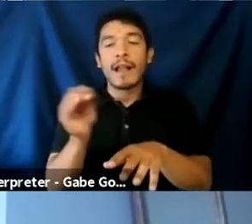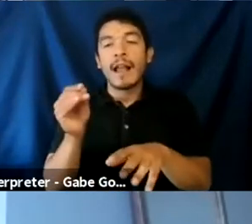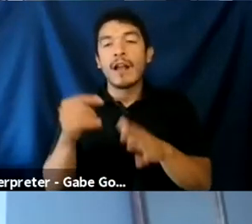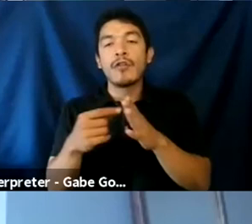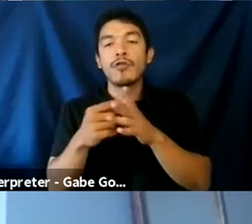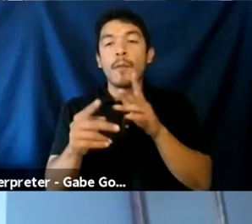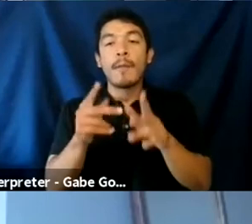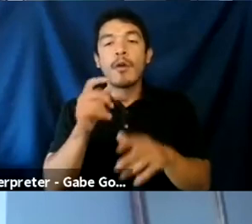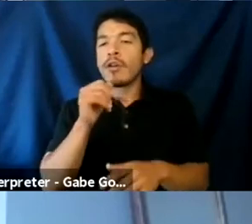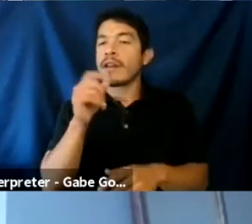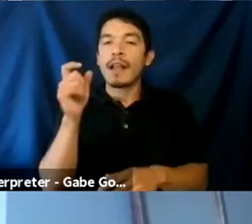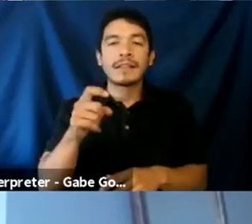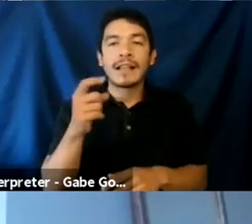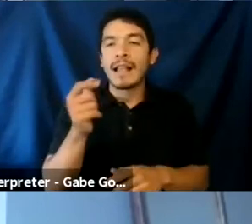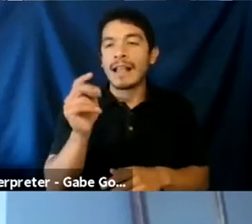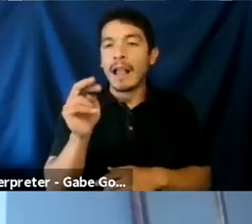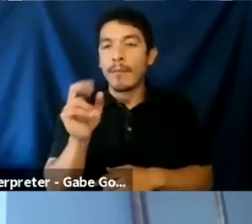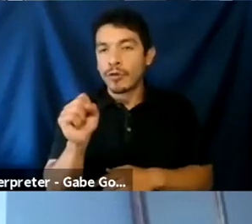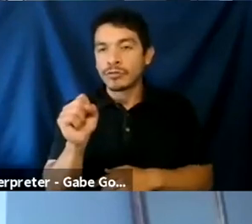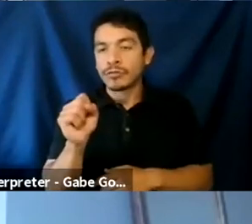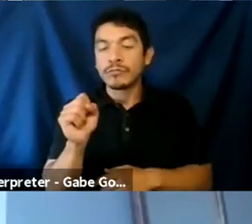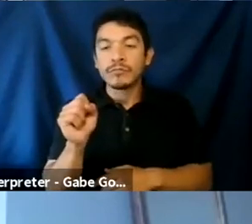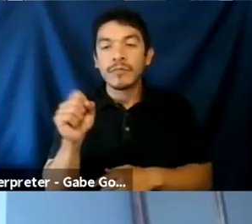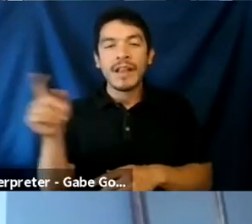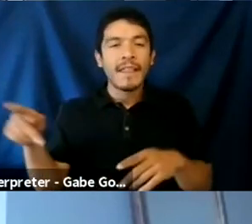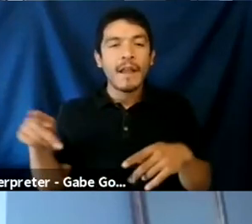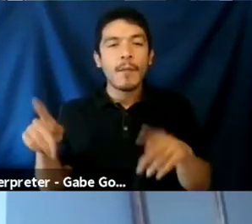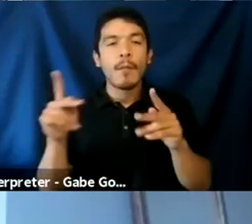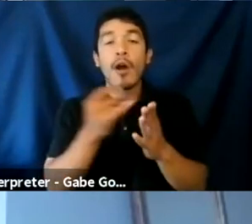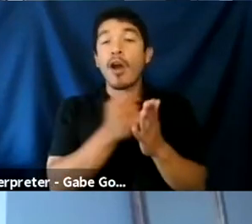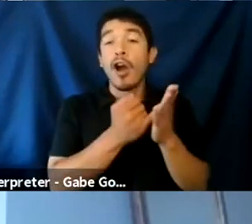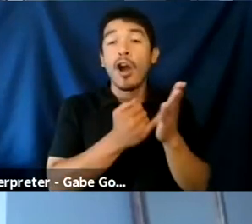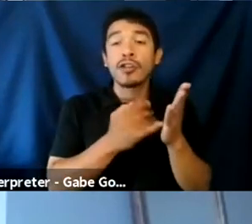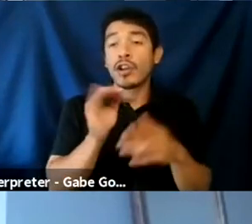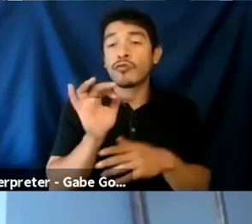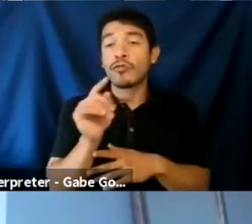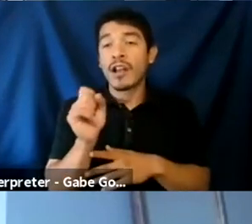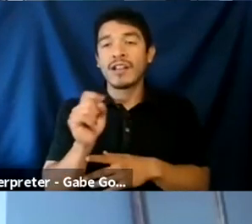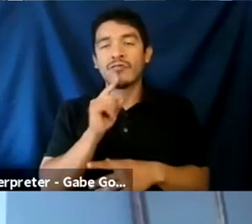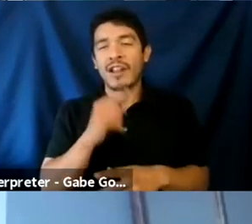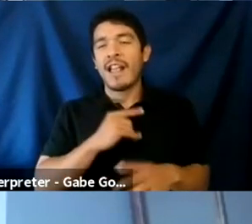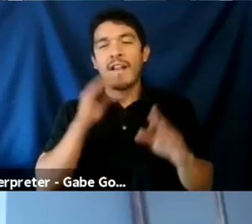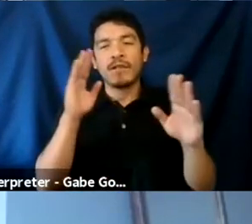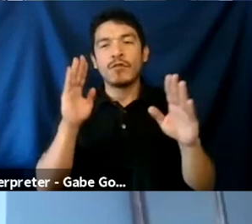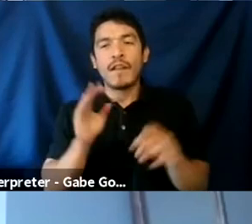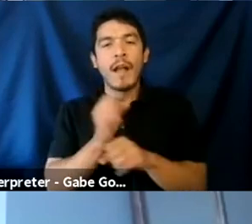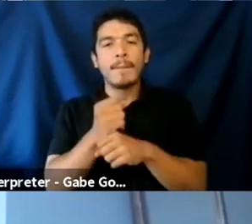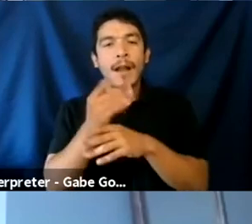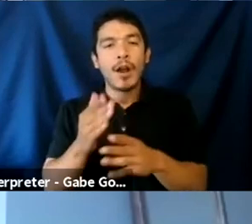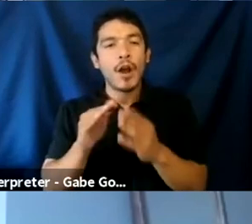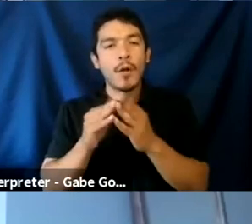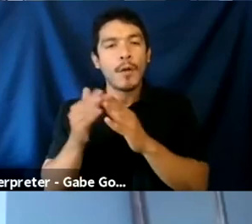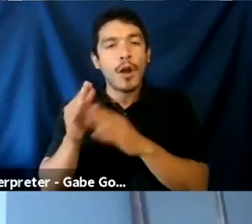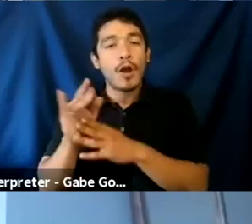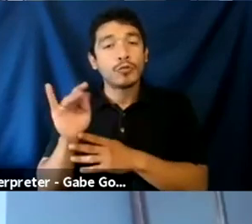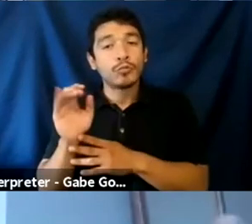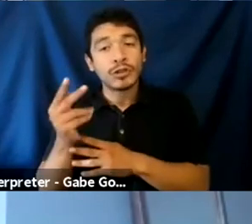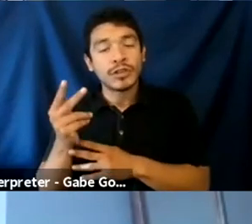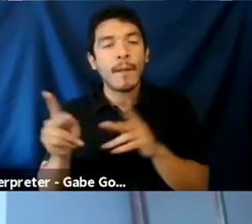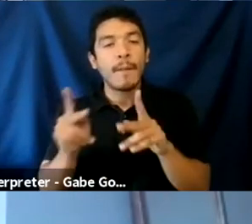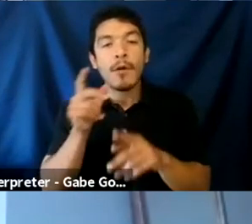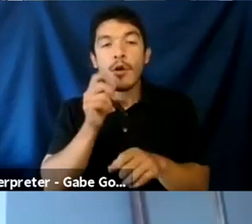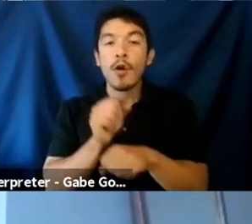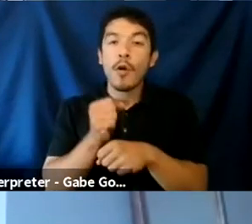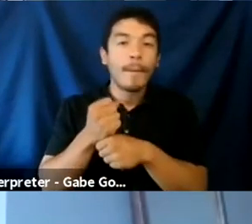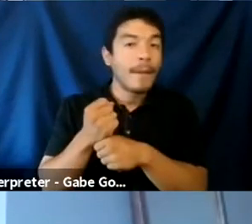to people who weren't necessarily gamers. They were promoting, you know, their arts and crafts. Cause there's like a really wonderful, for example, maker community on Twitch. Like people just like making